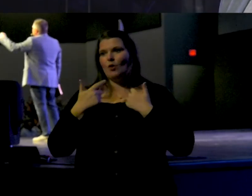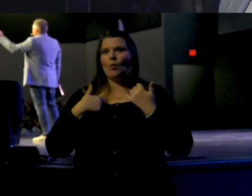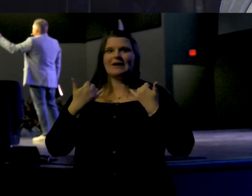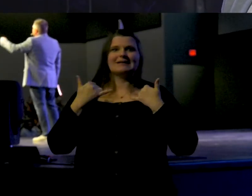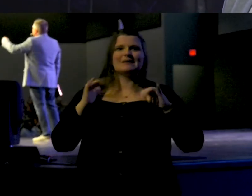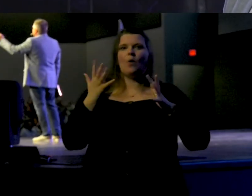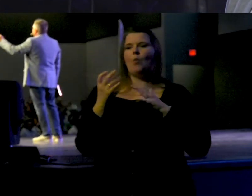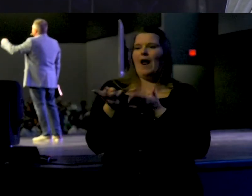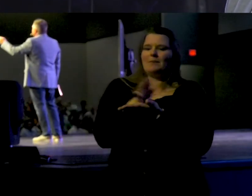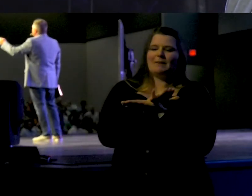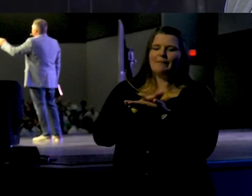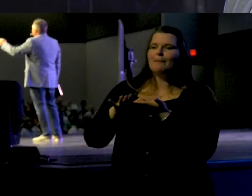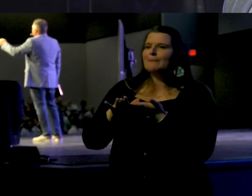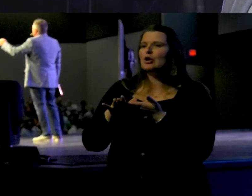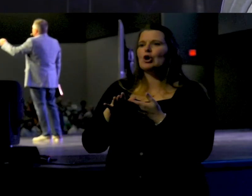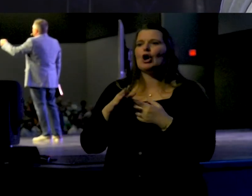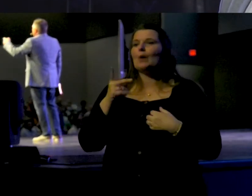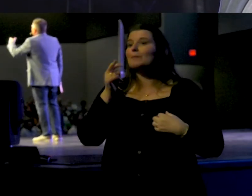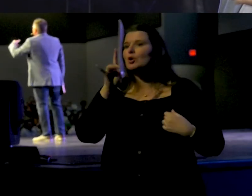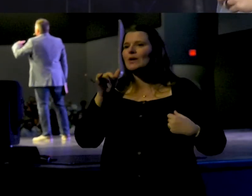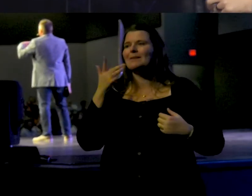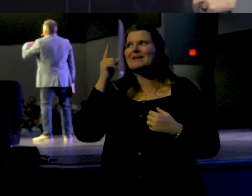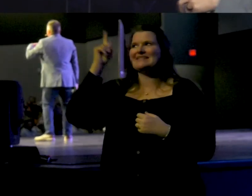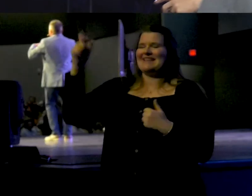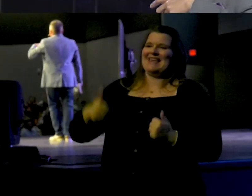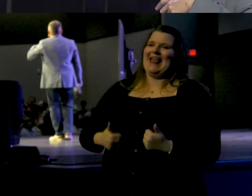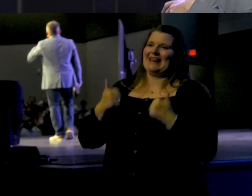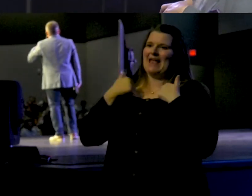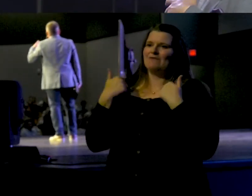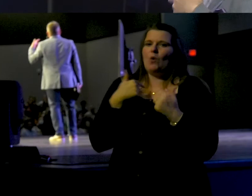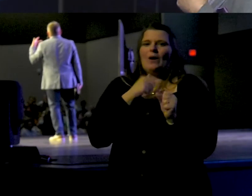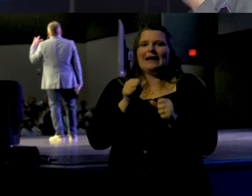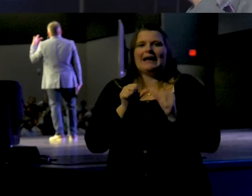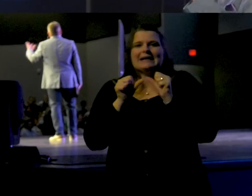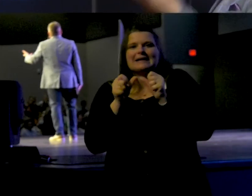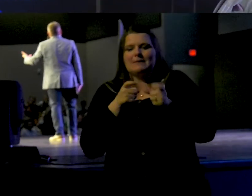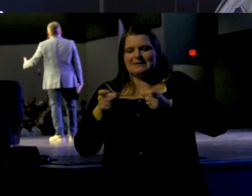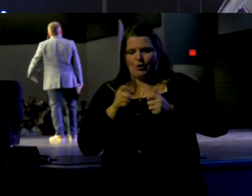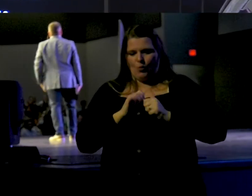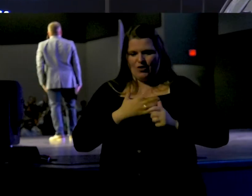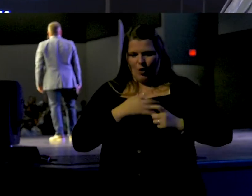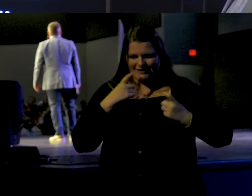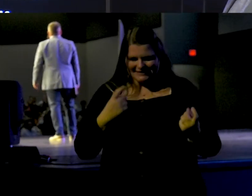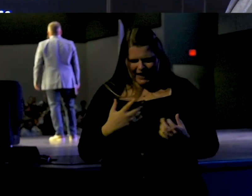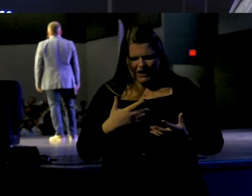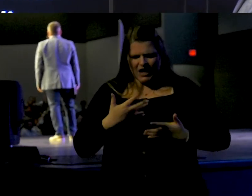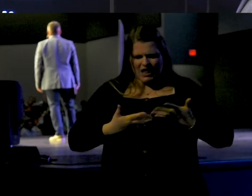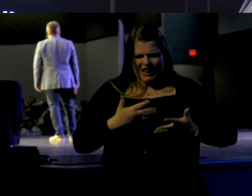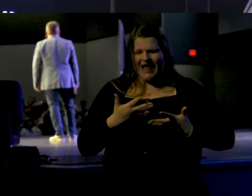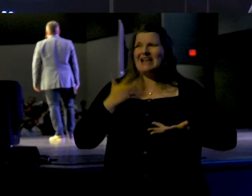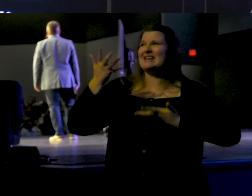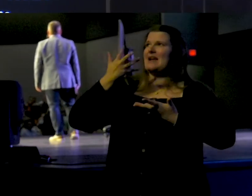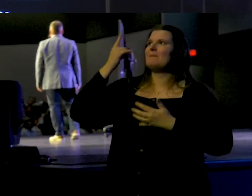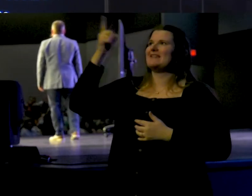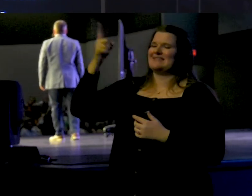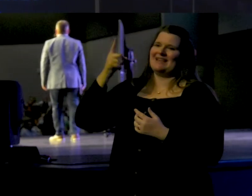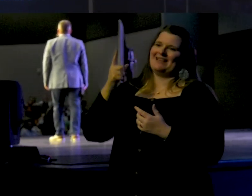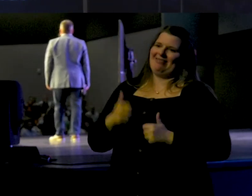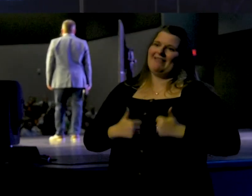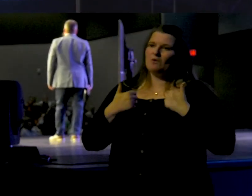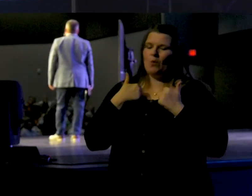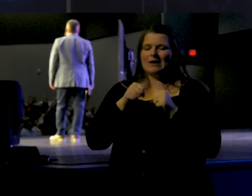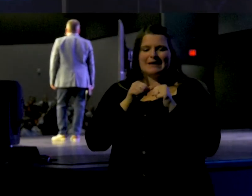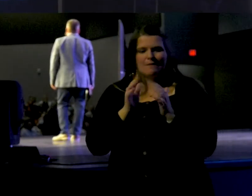purity because He lives. We can keep dealing with our sin because He lives. We can keep praying,